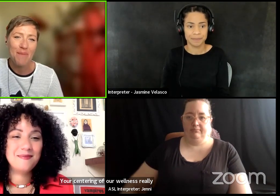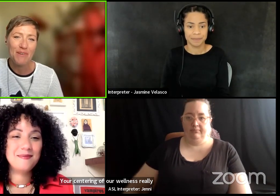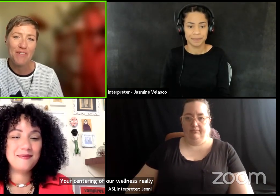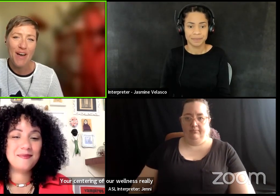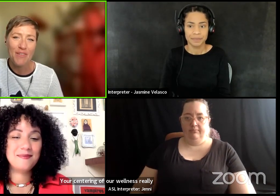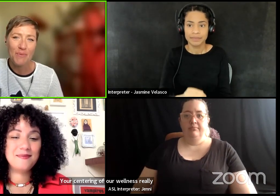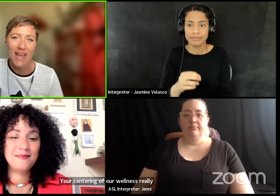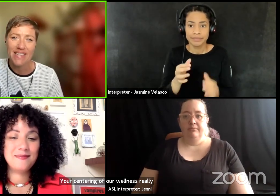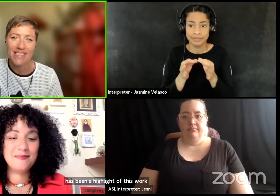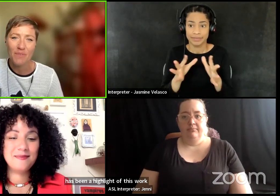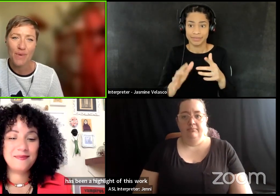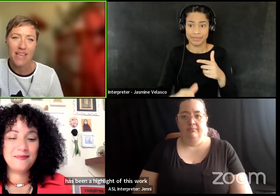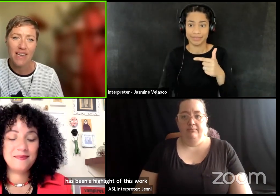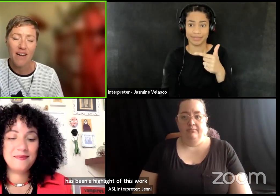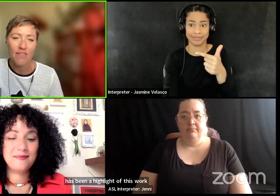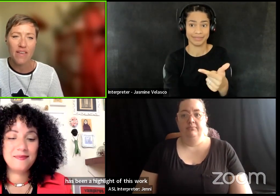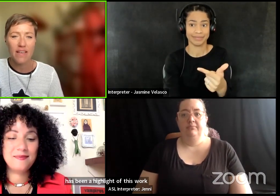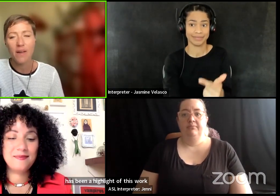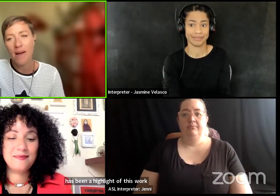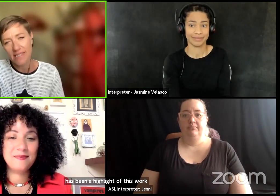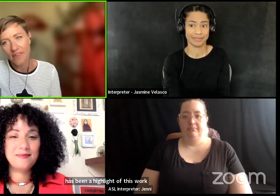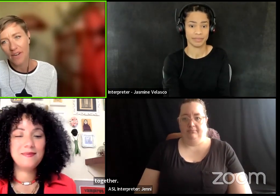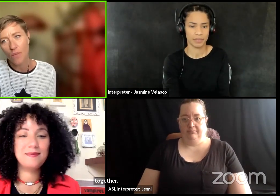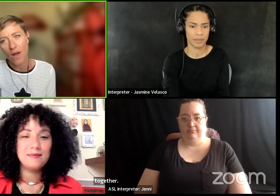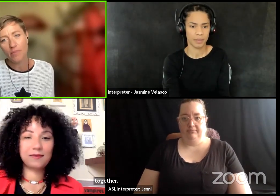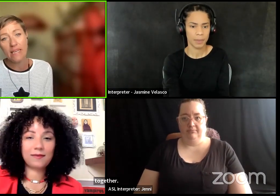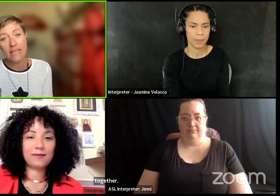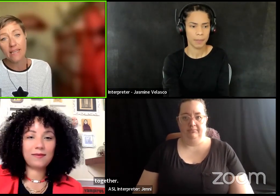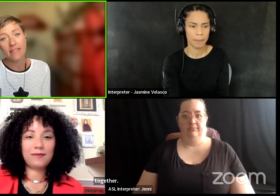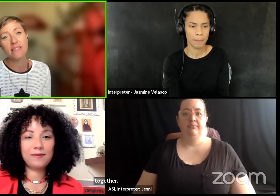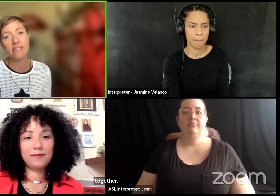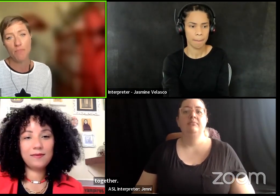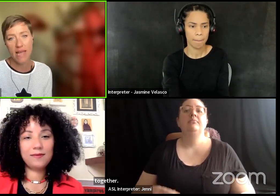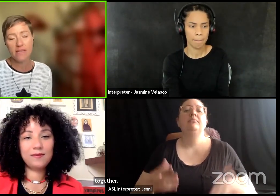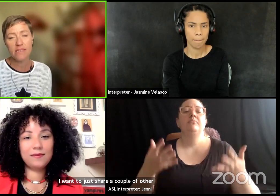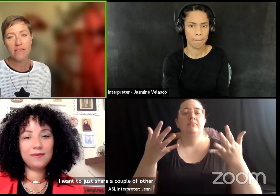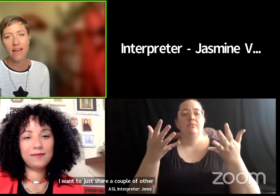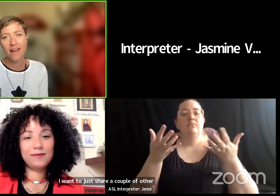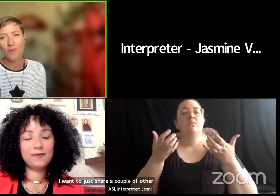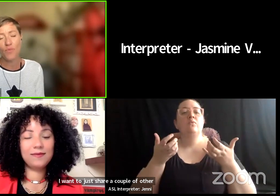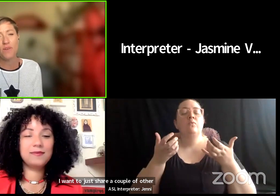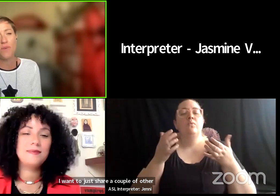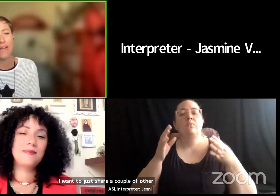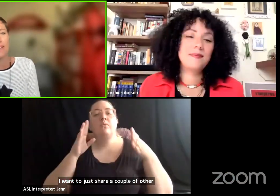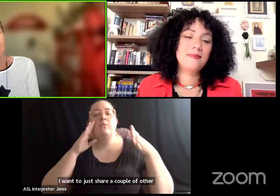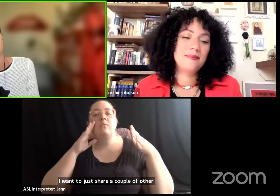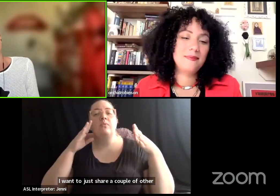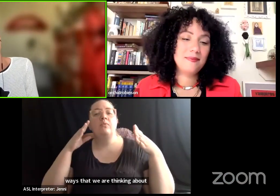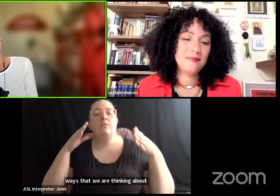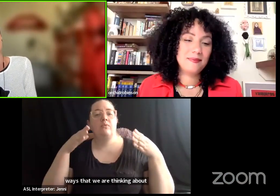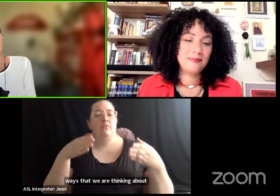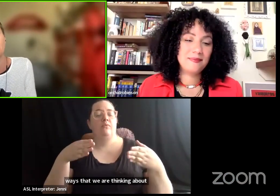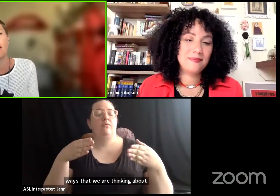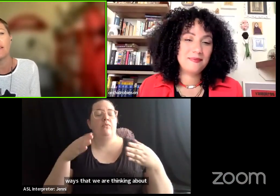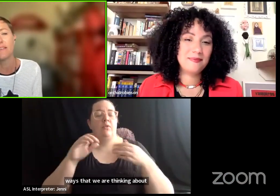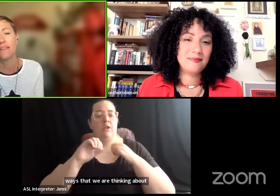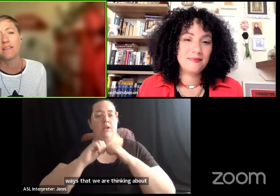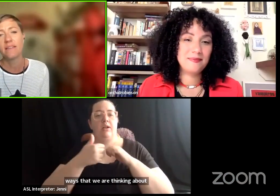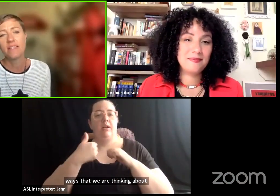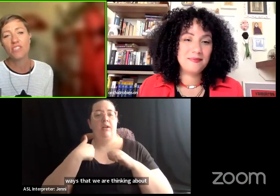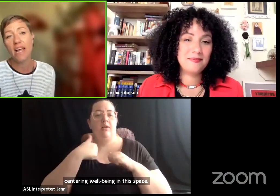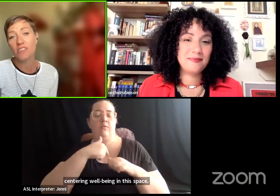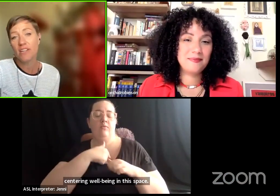just share a couple of other ways that we are thinking about centering well-being in this space. We recognize that in inviting